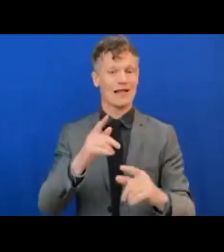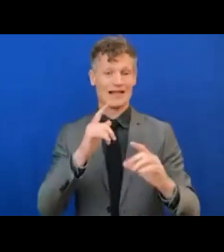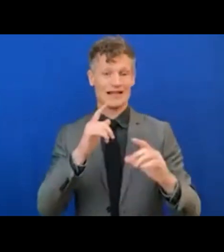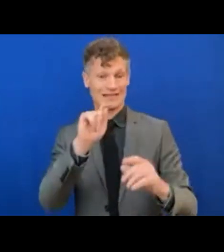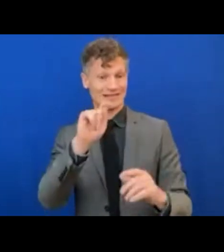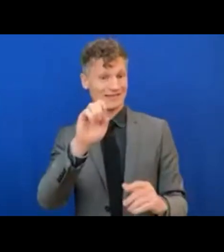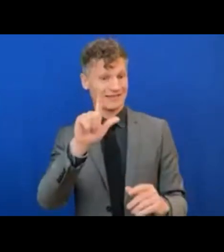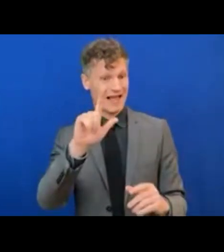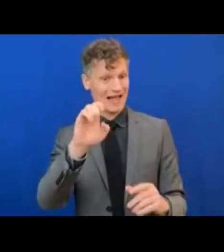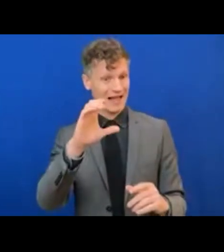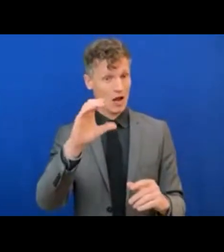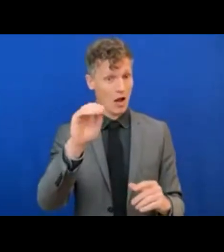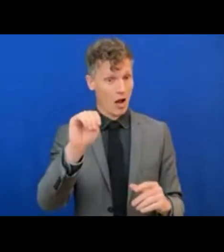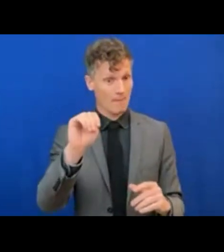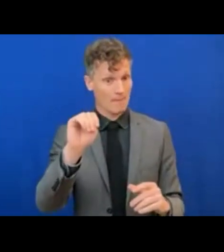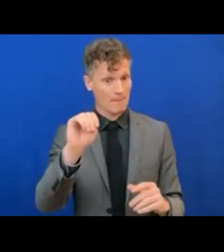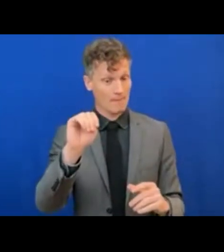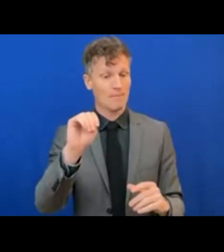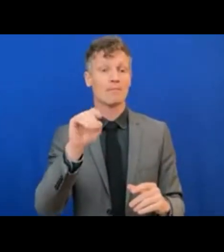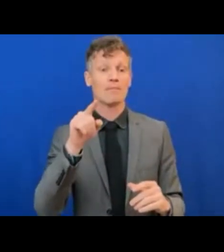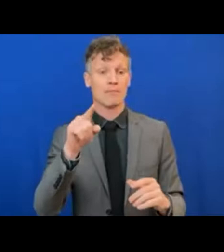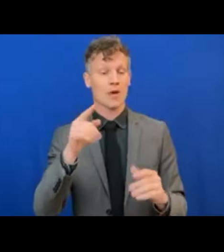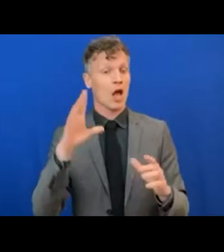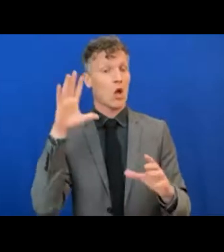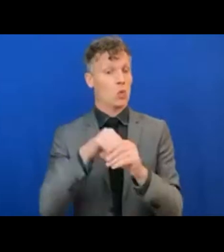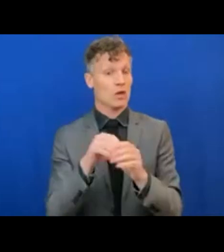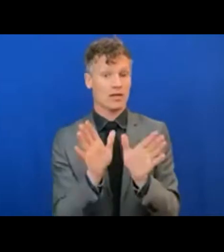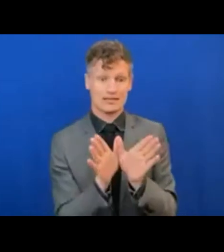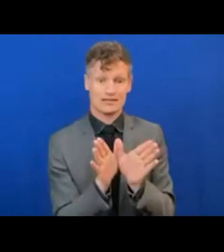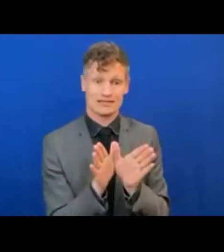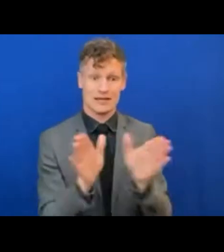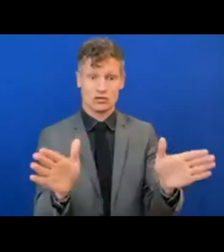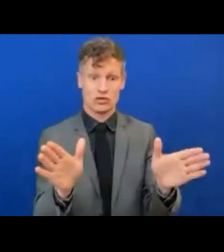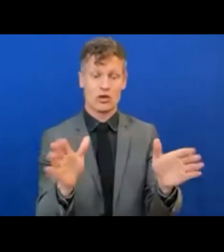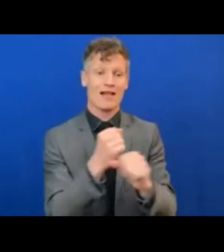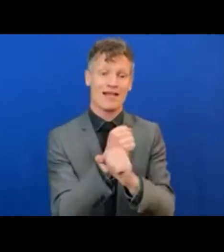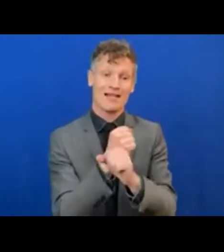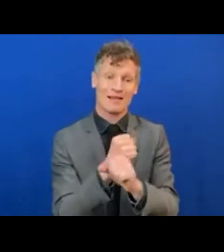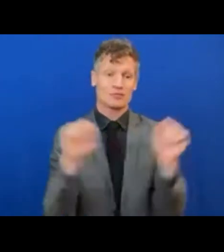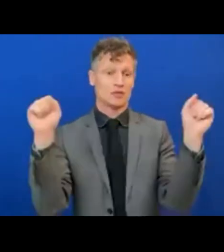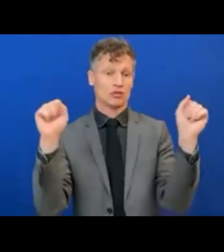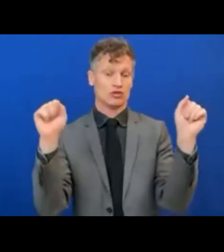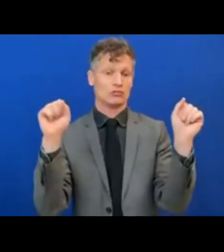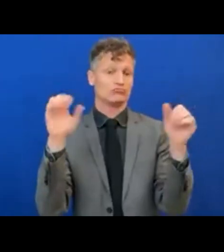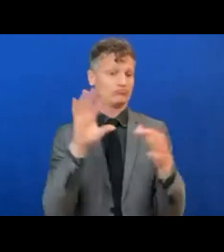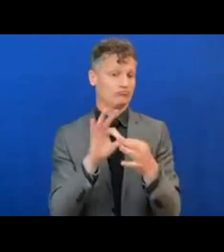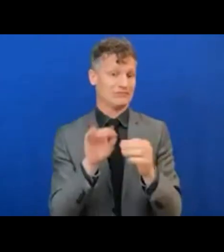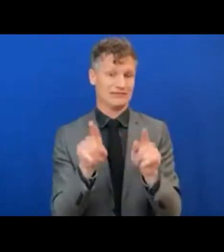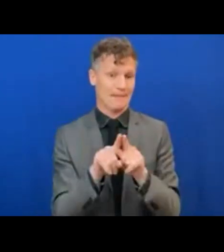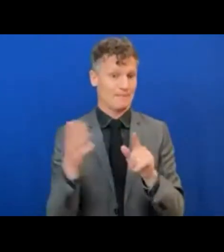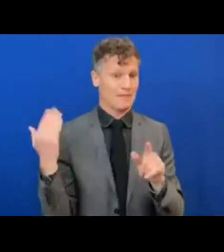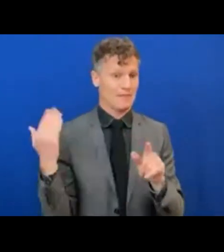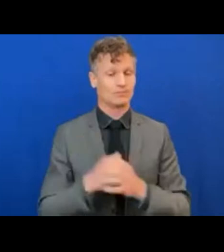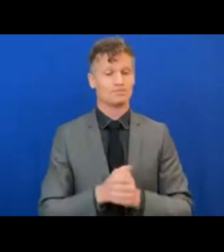including for telecom sector liberalization I spoke earlier. In